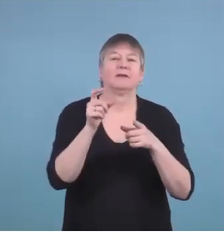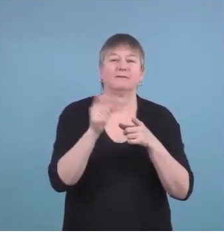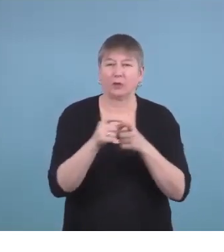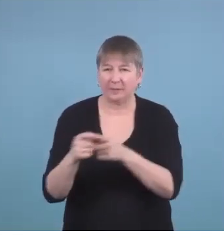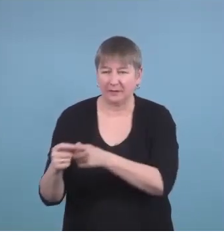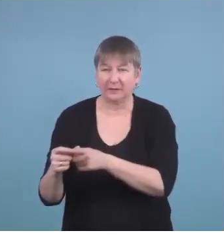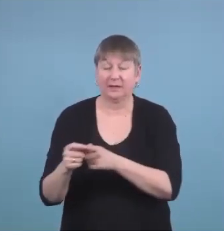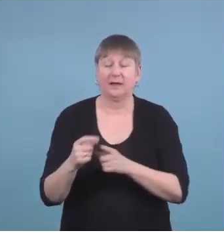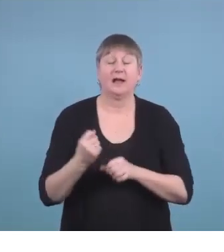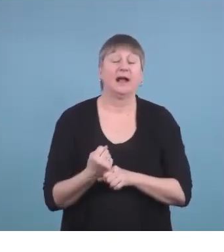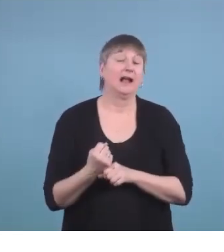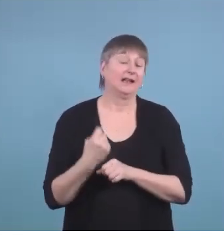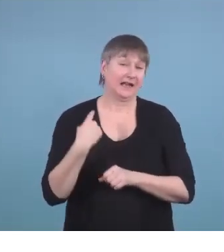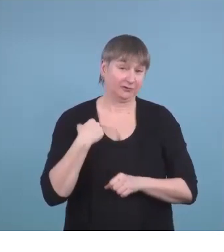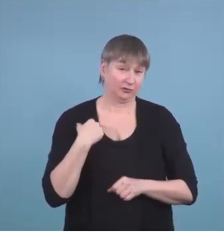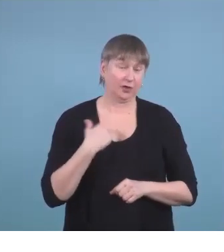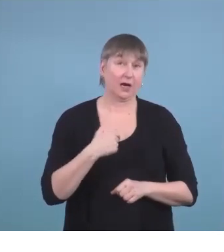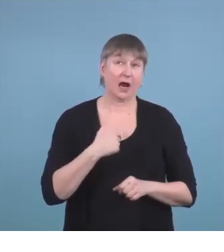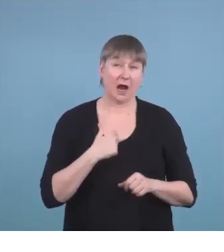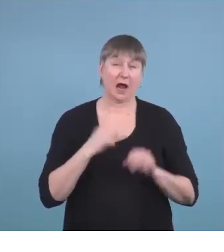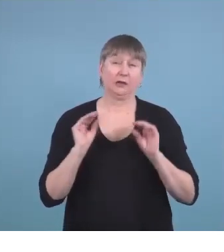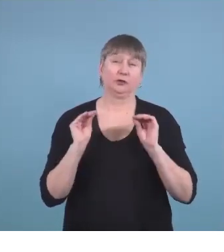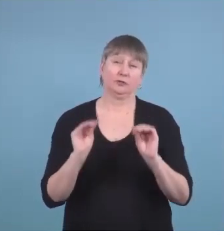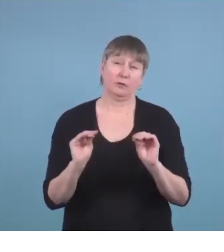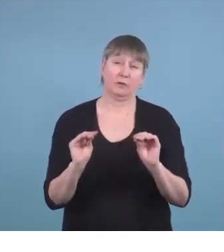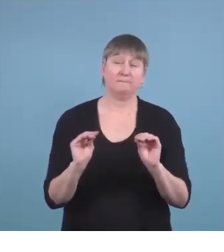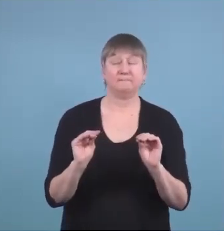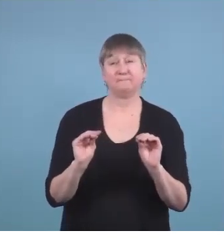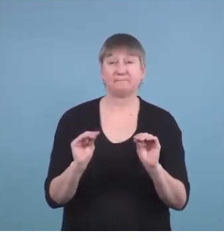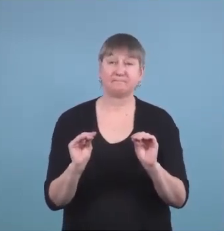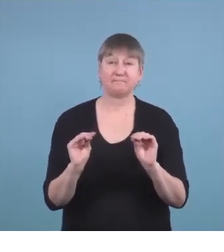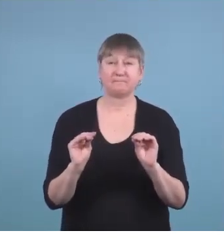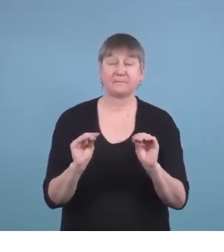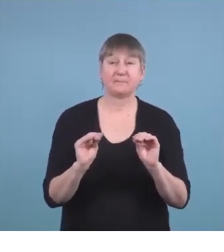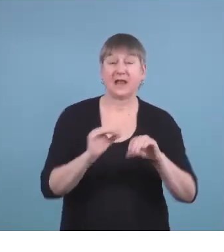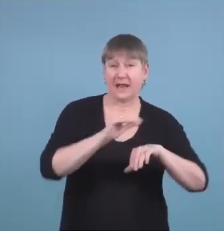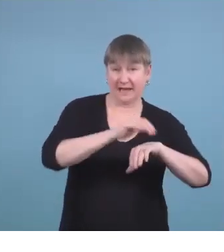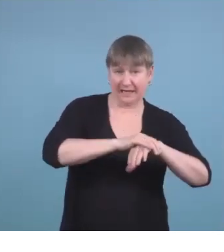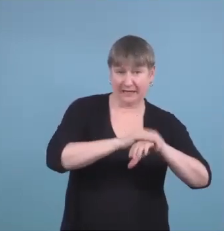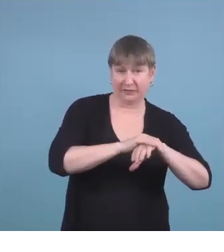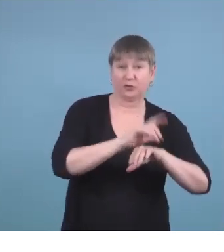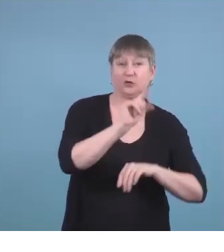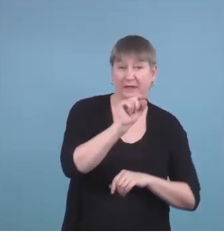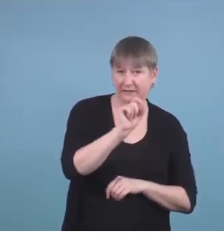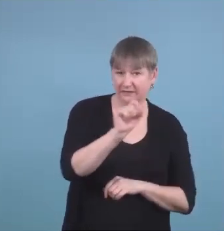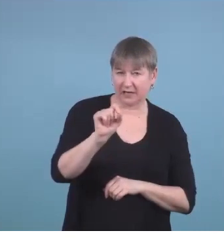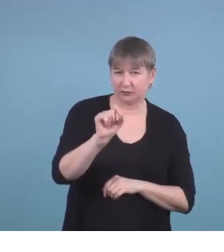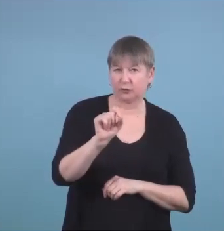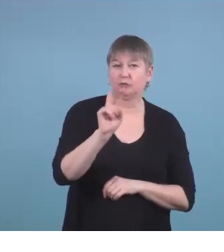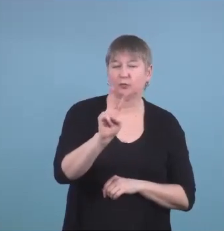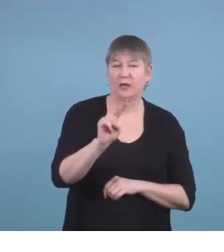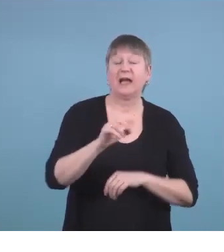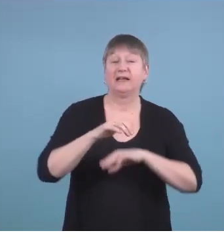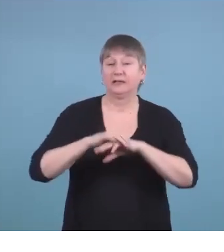I taught a, I taught English 20-2 and English 30-2